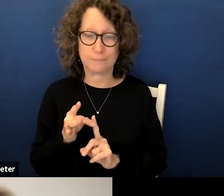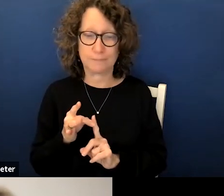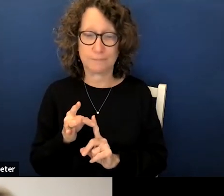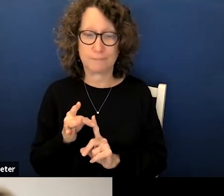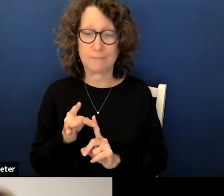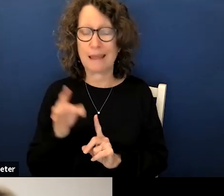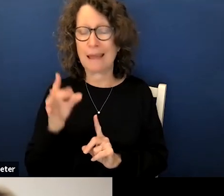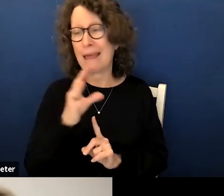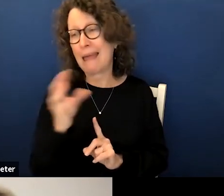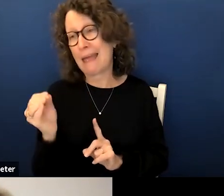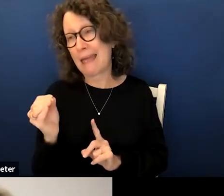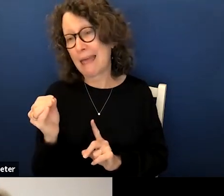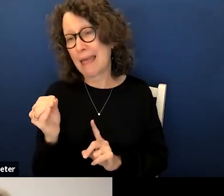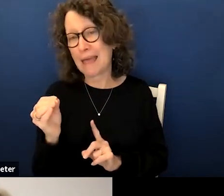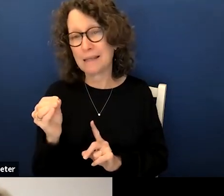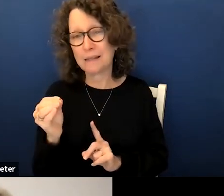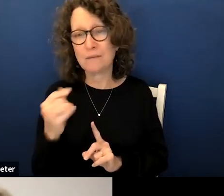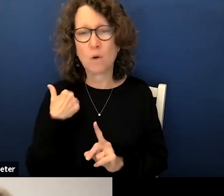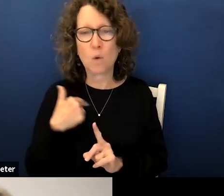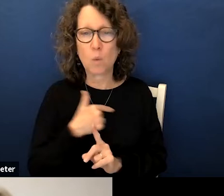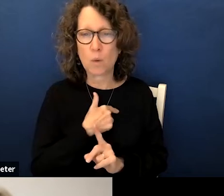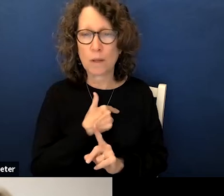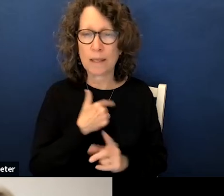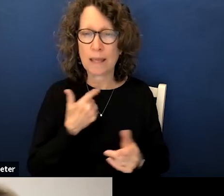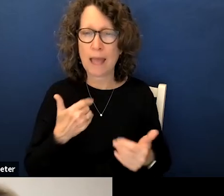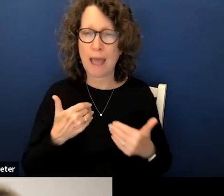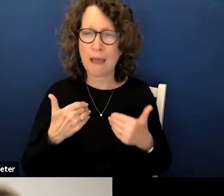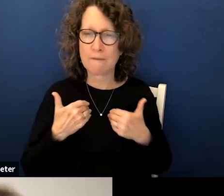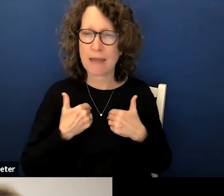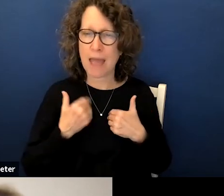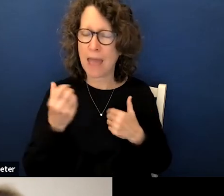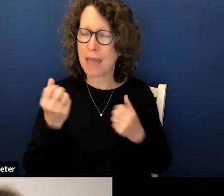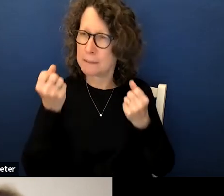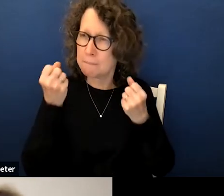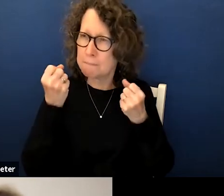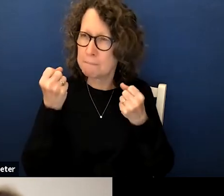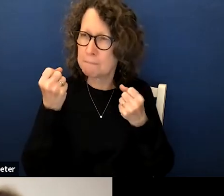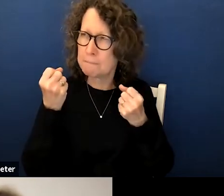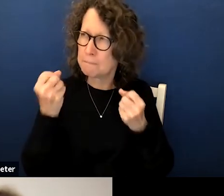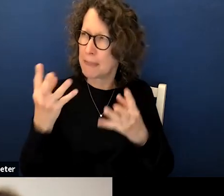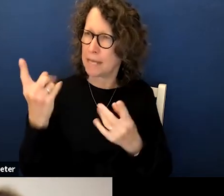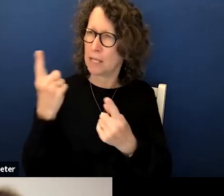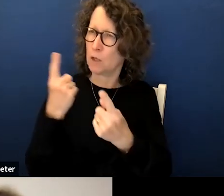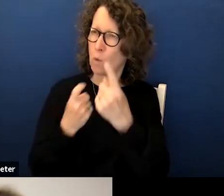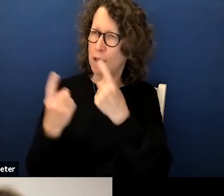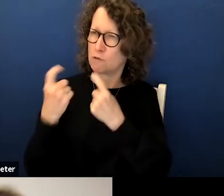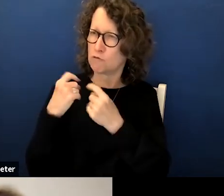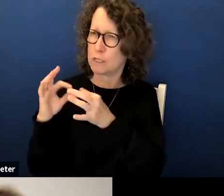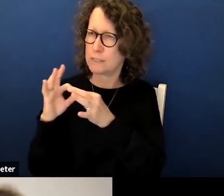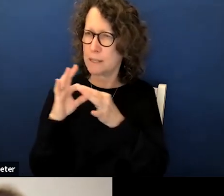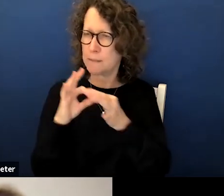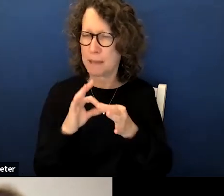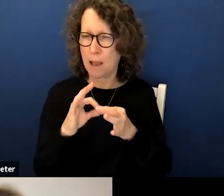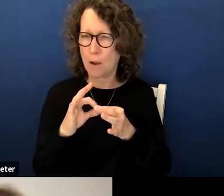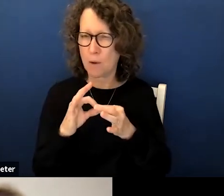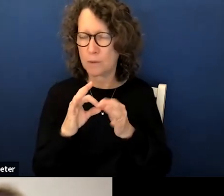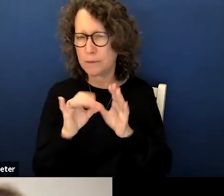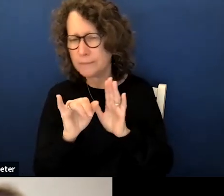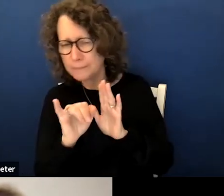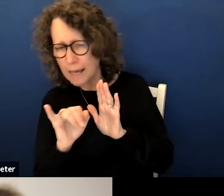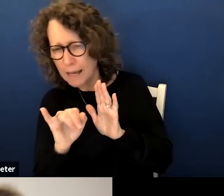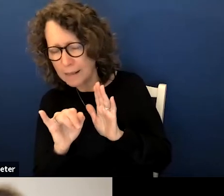and I do know that we have had many questions about um identifying